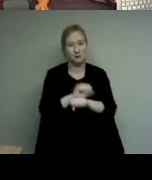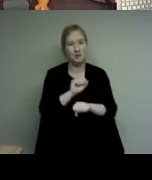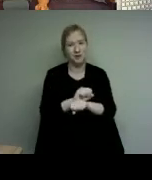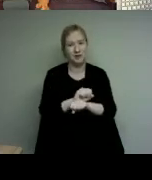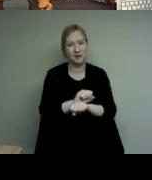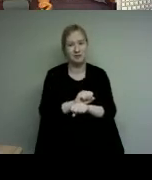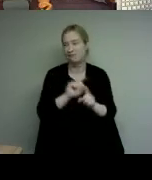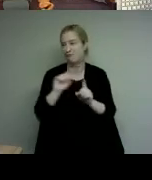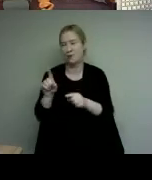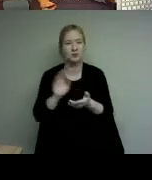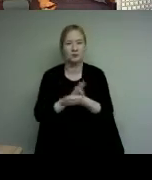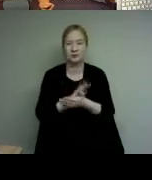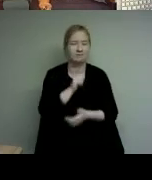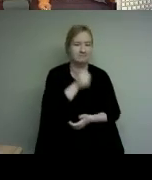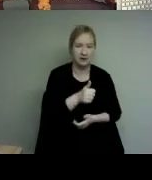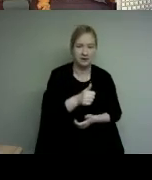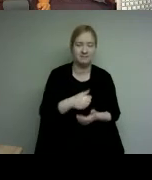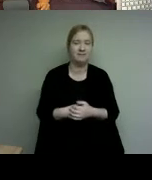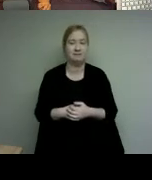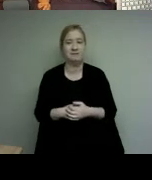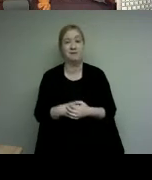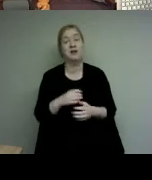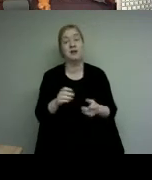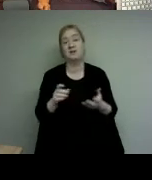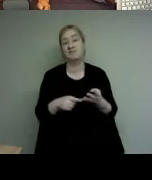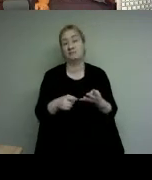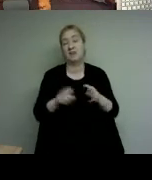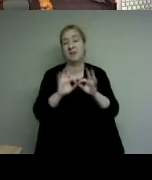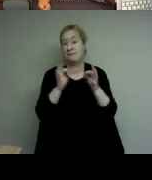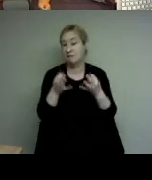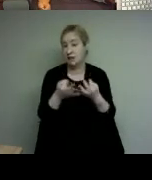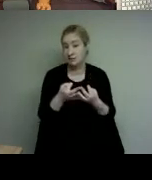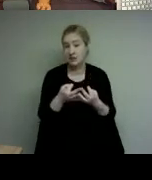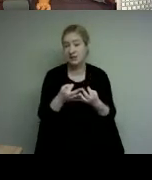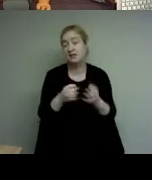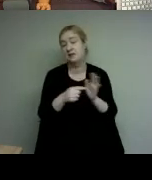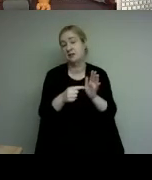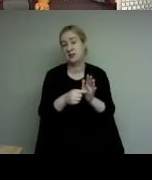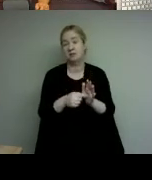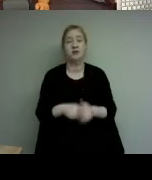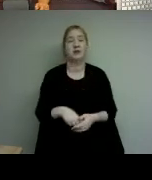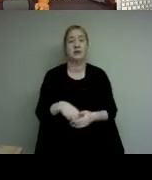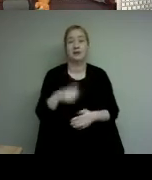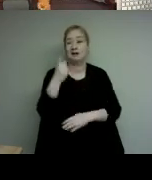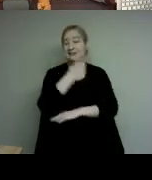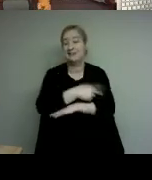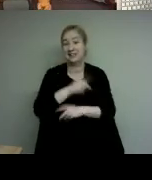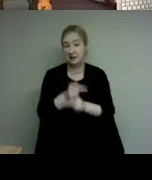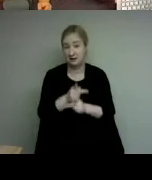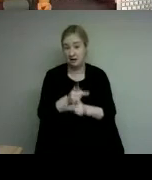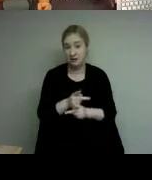minimum wage and family commitments like daycare or home daycare one of the greater issues is that if uh